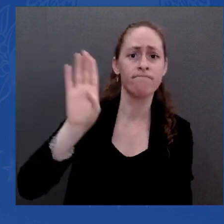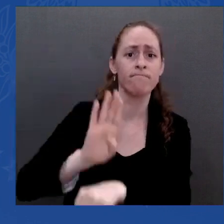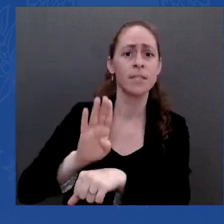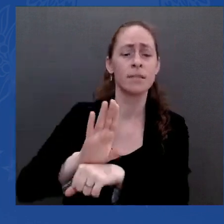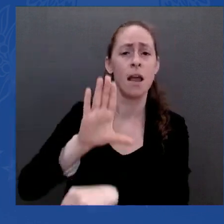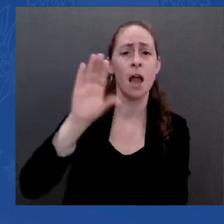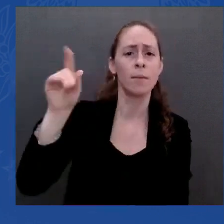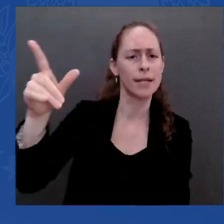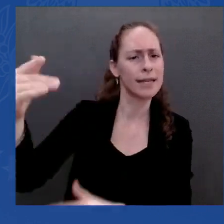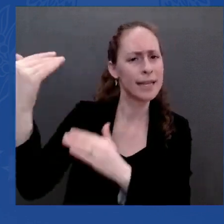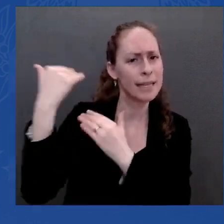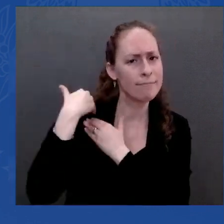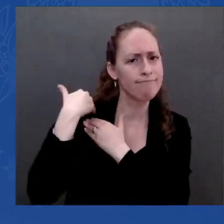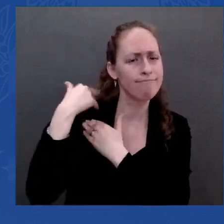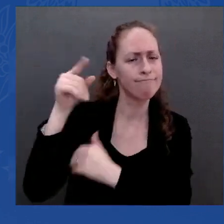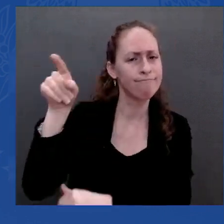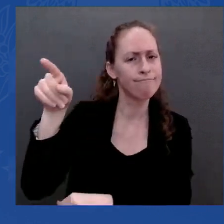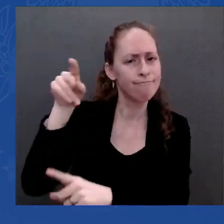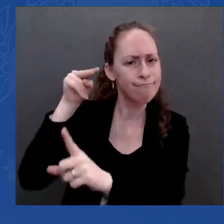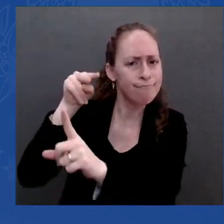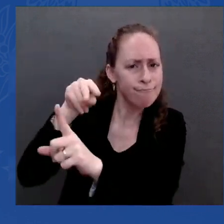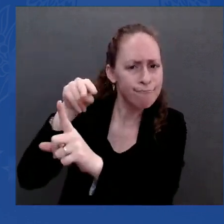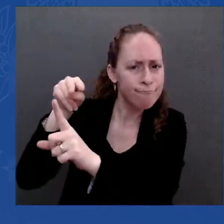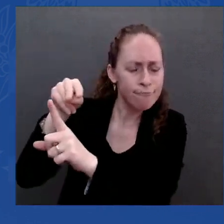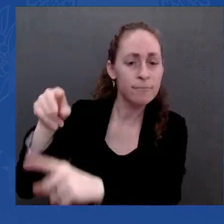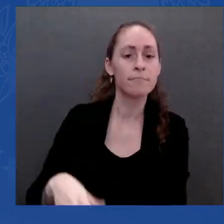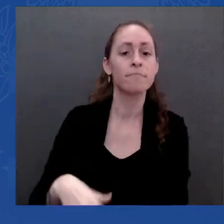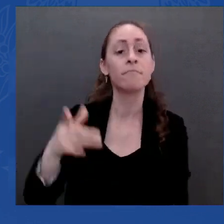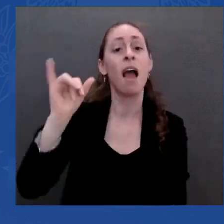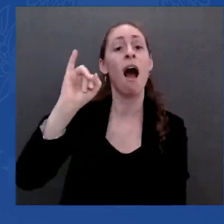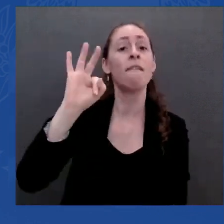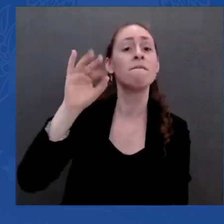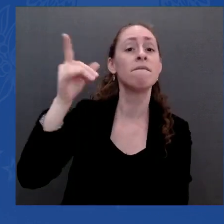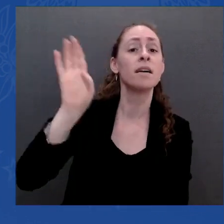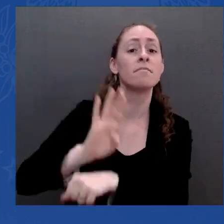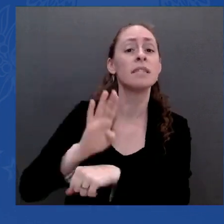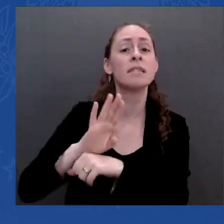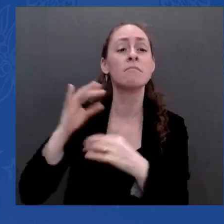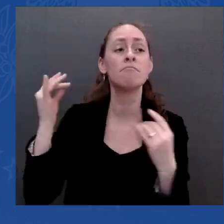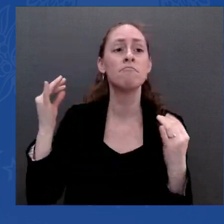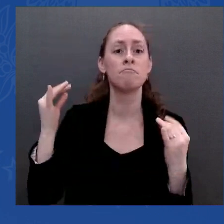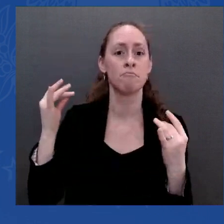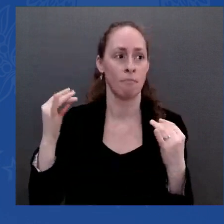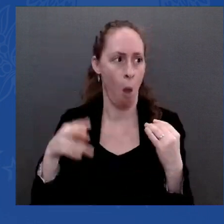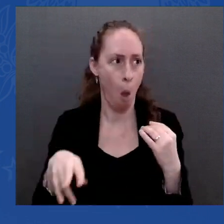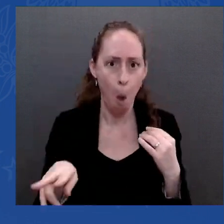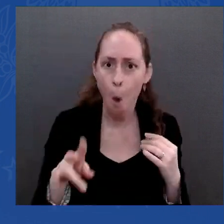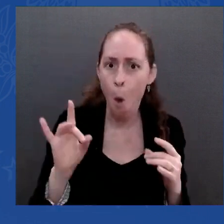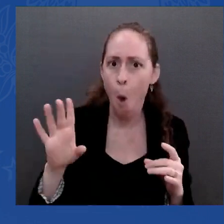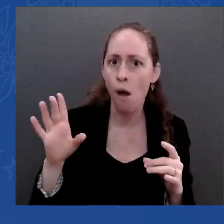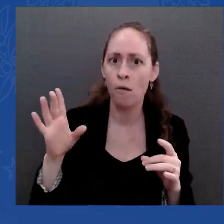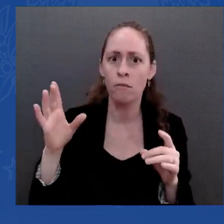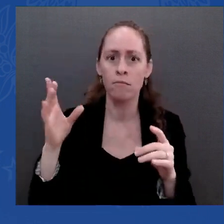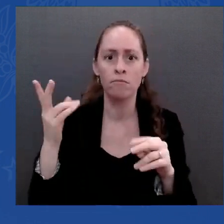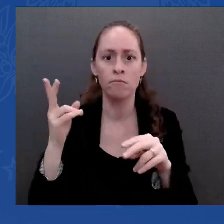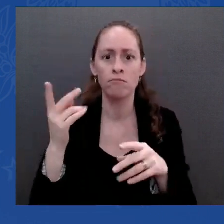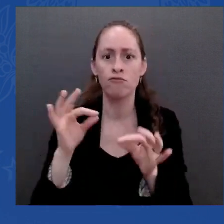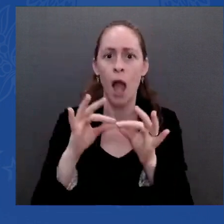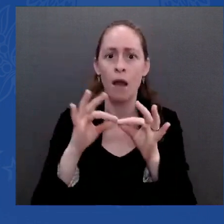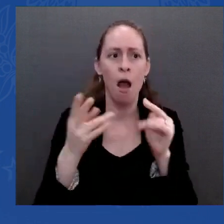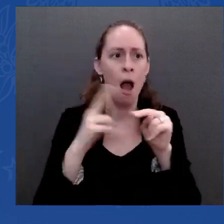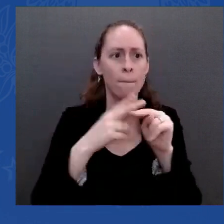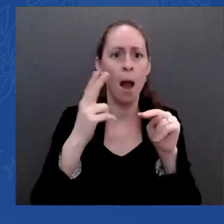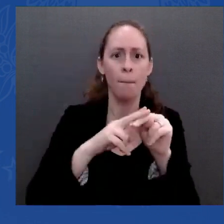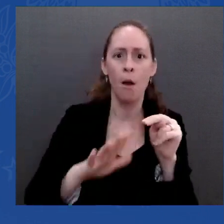the rate of inflation once the price is set will face a steep tax. This will help us end the days when drug companies can increase their